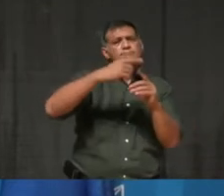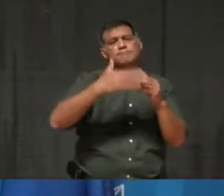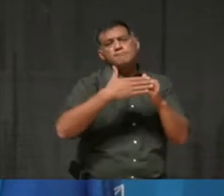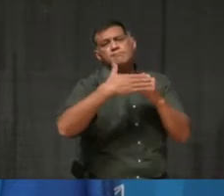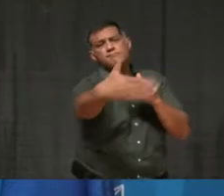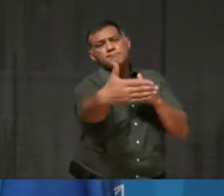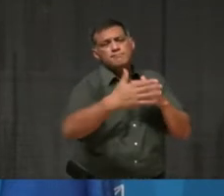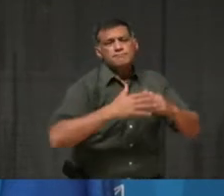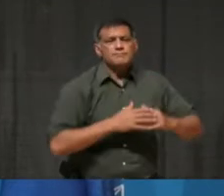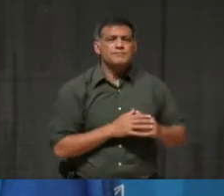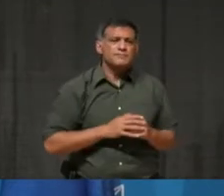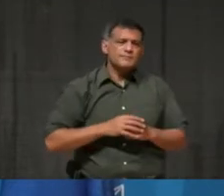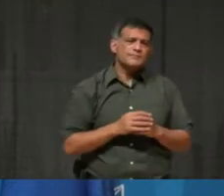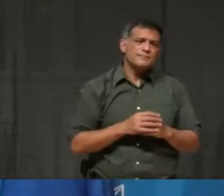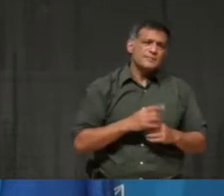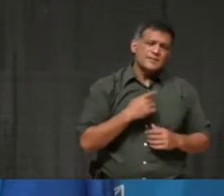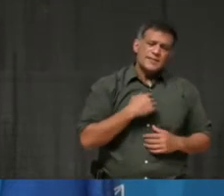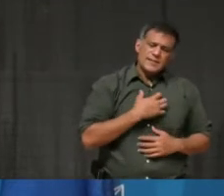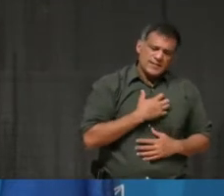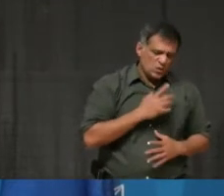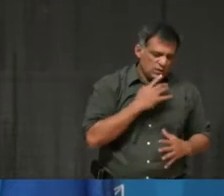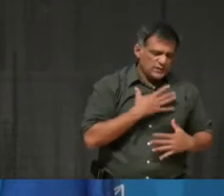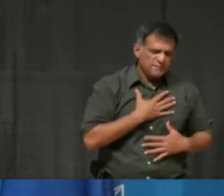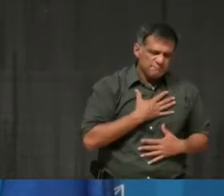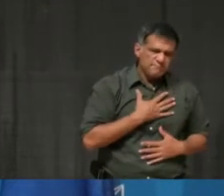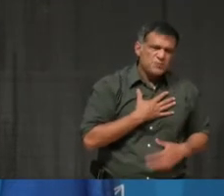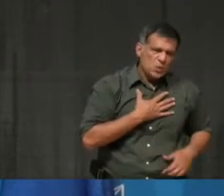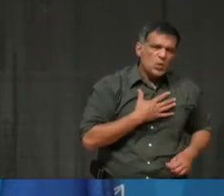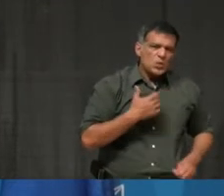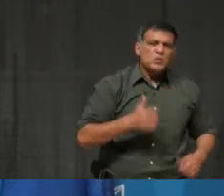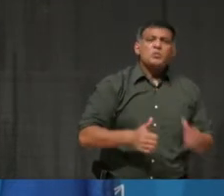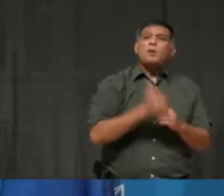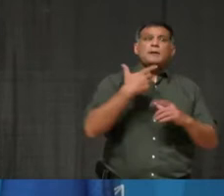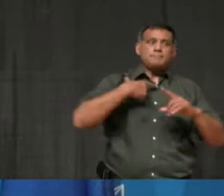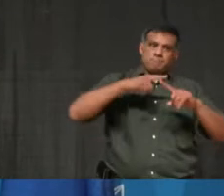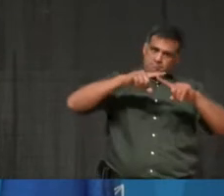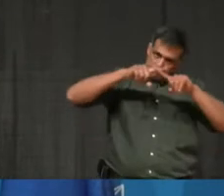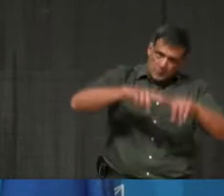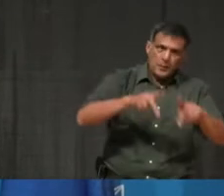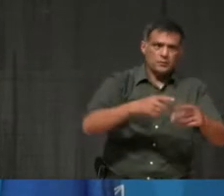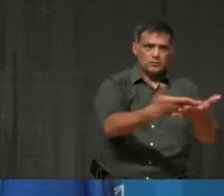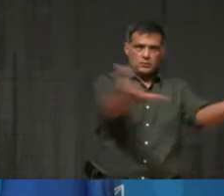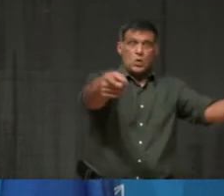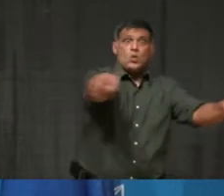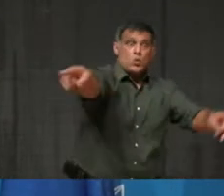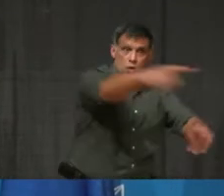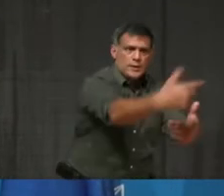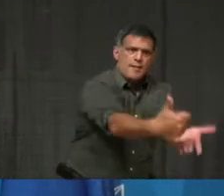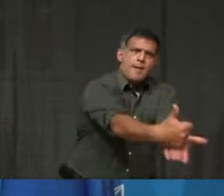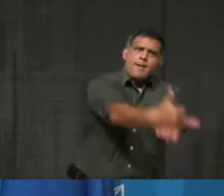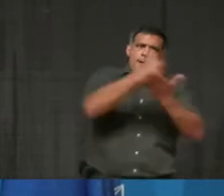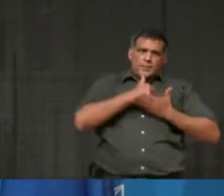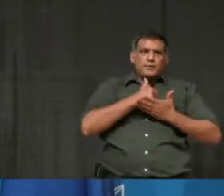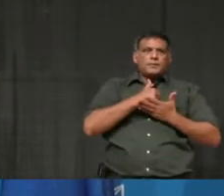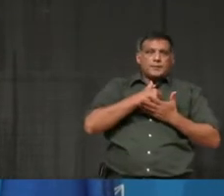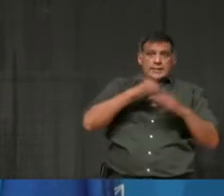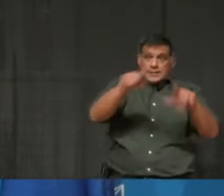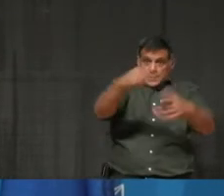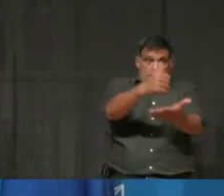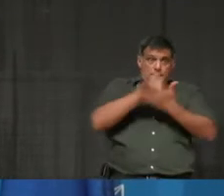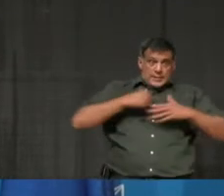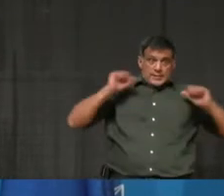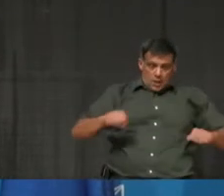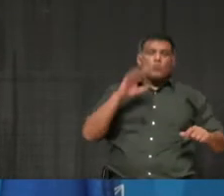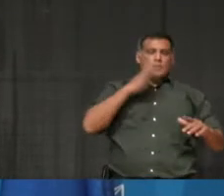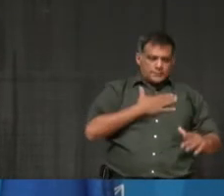mostly counting on you to help us. If you have the wherewithal, please consider